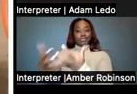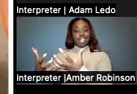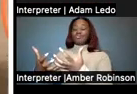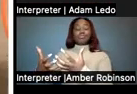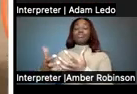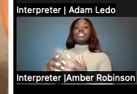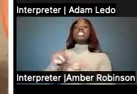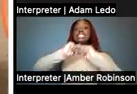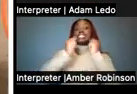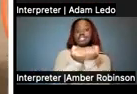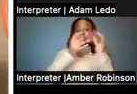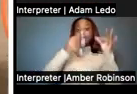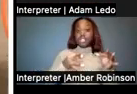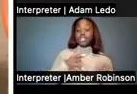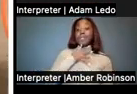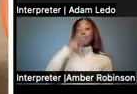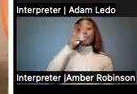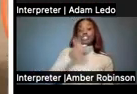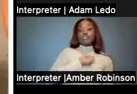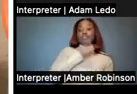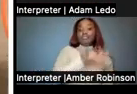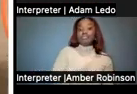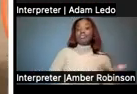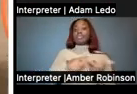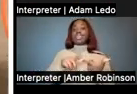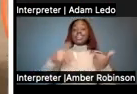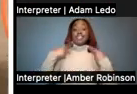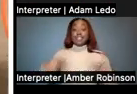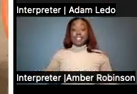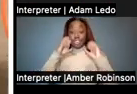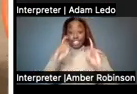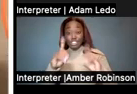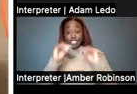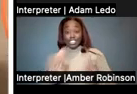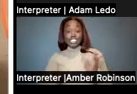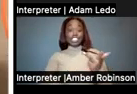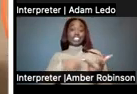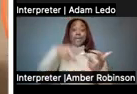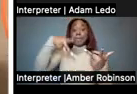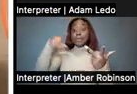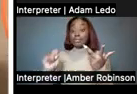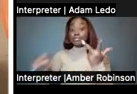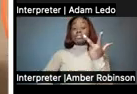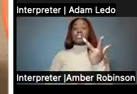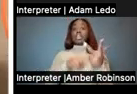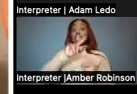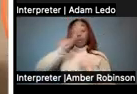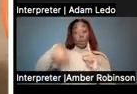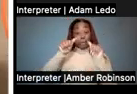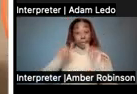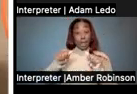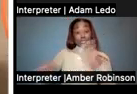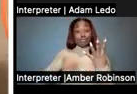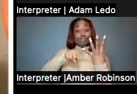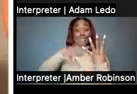decision. The parents should have a say, the physical education teacher should have a say, the PT, and when possible, the child,